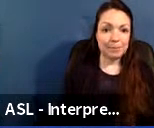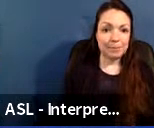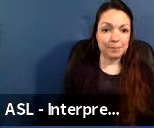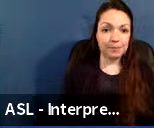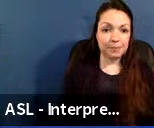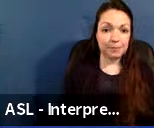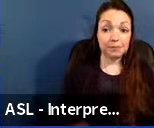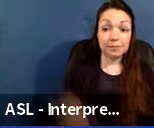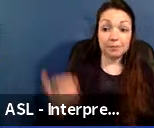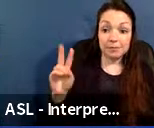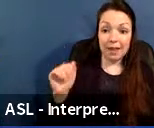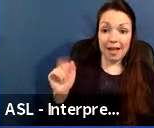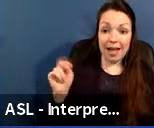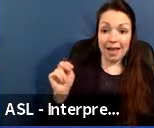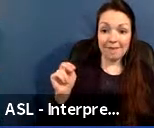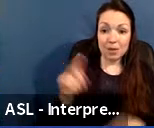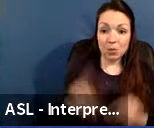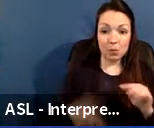Ivan, you're on mute.